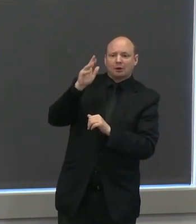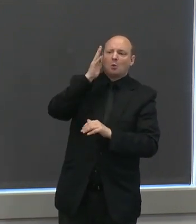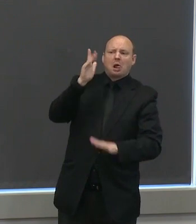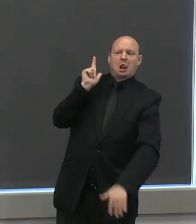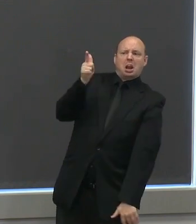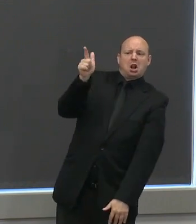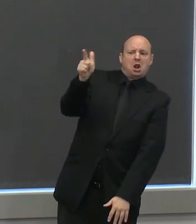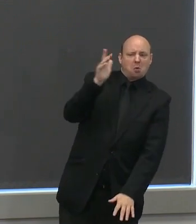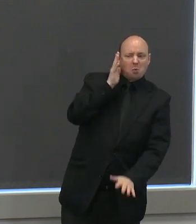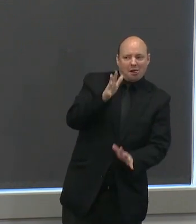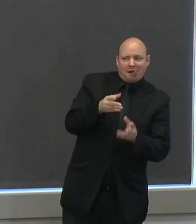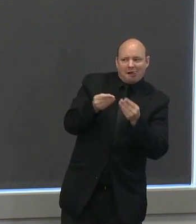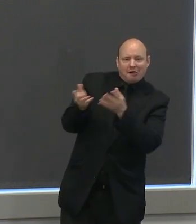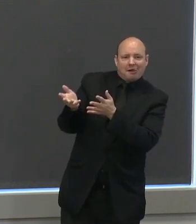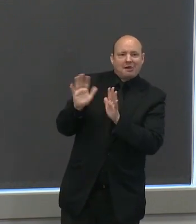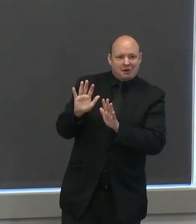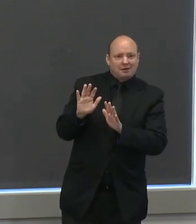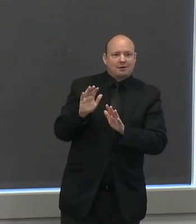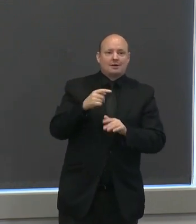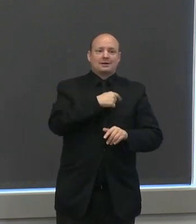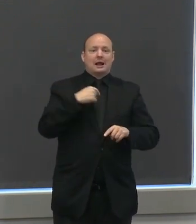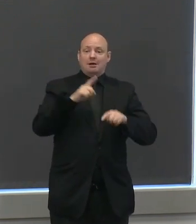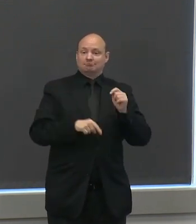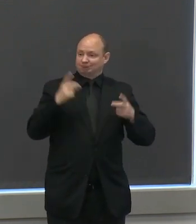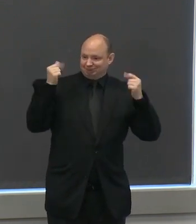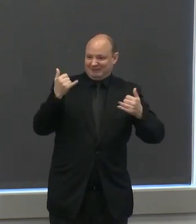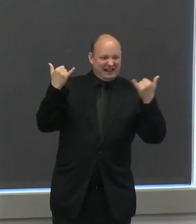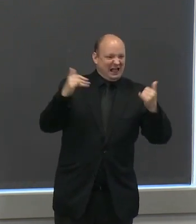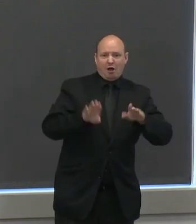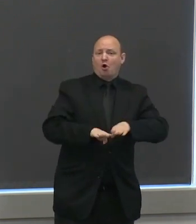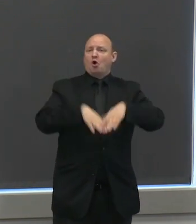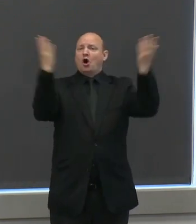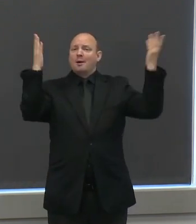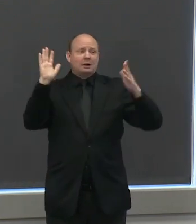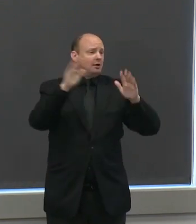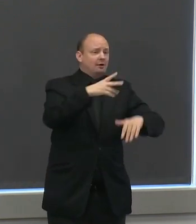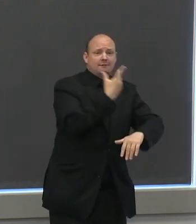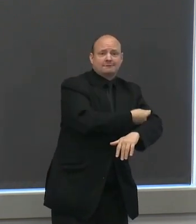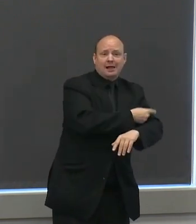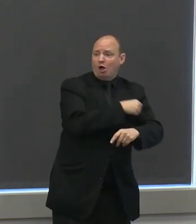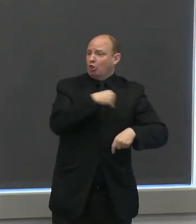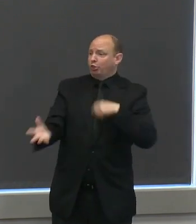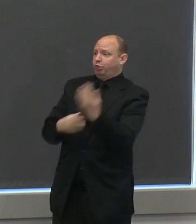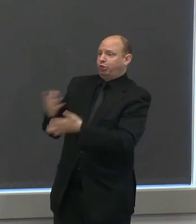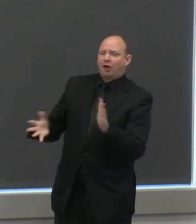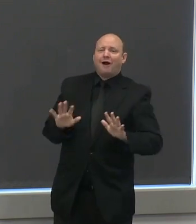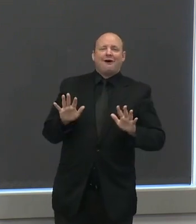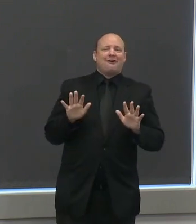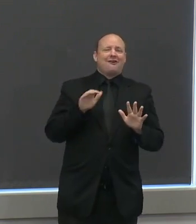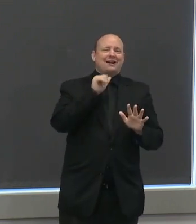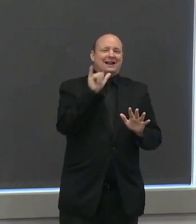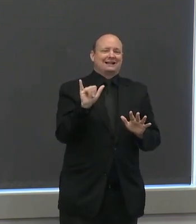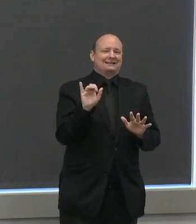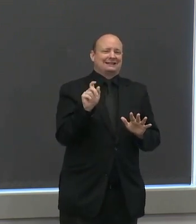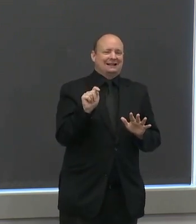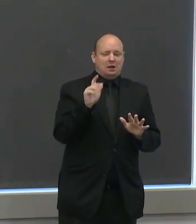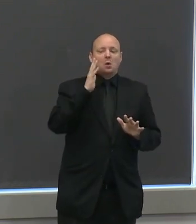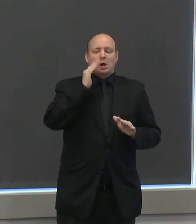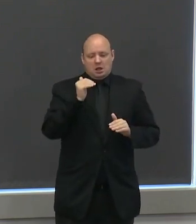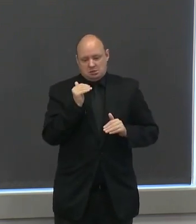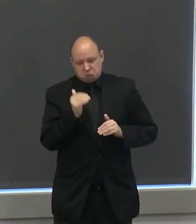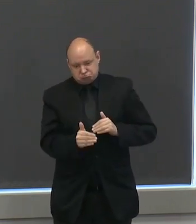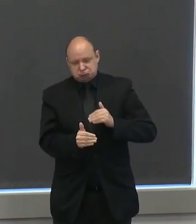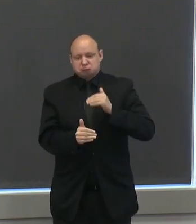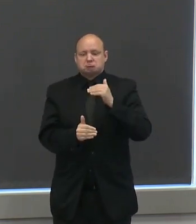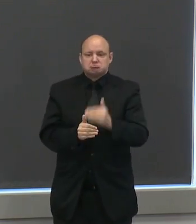open oregon quickly or in one fell swoop this process will happen much more slowly than any of us would